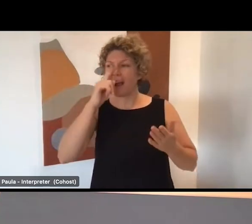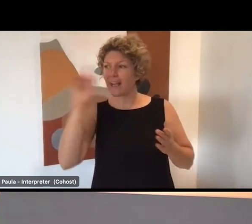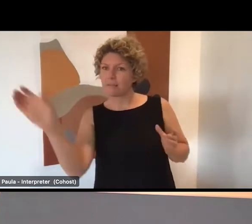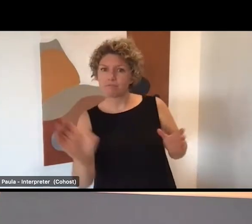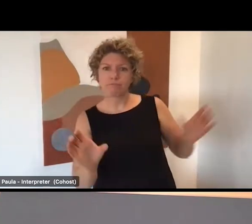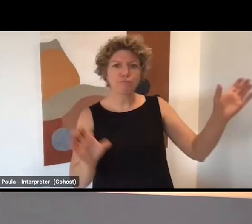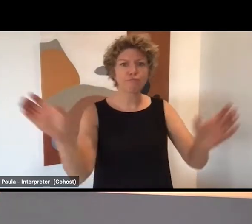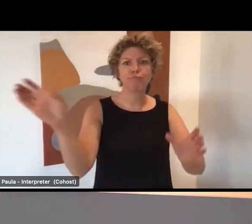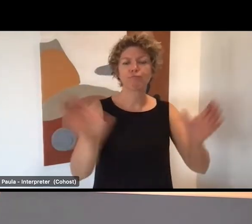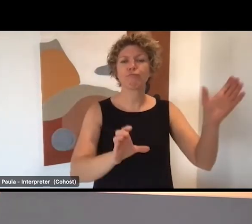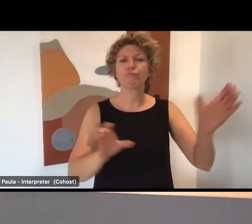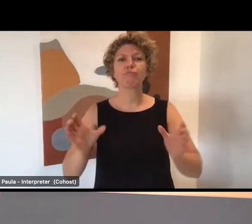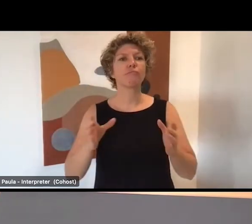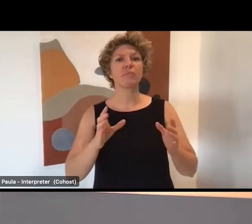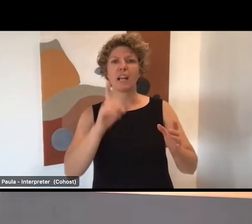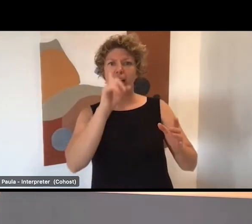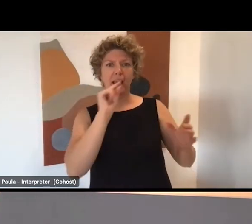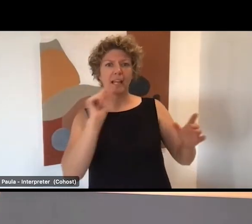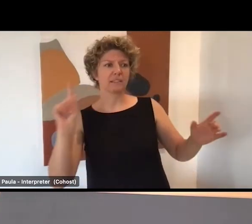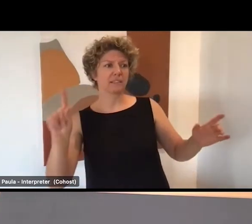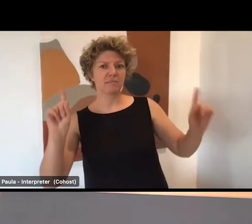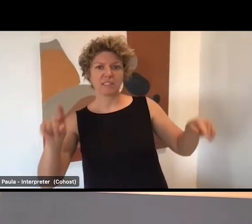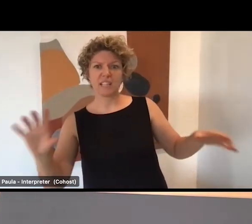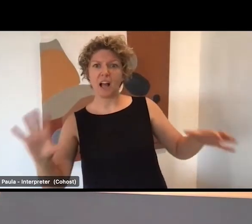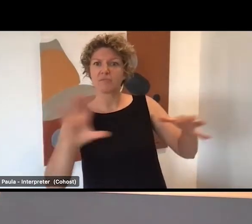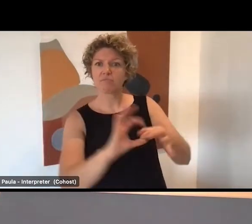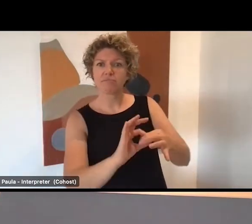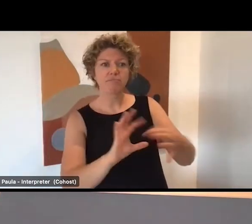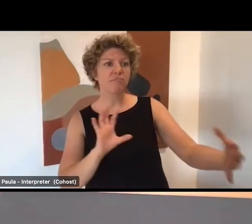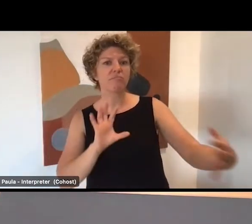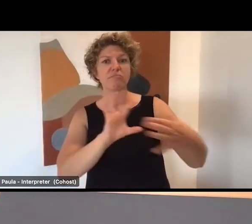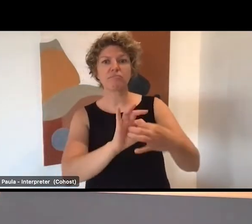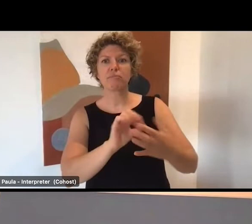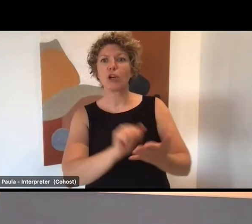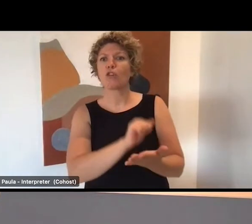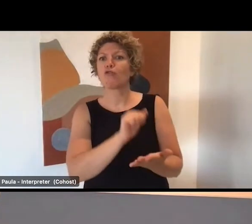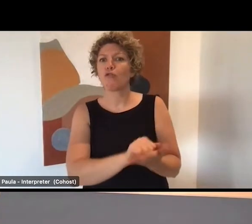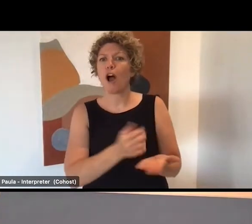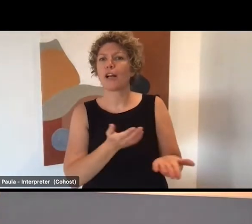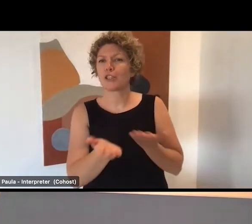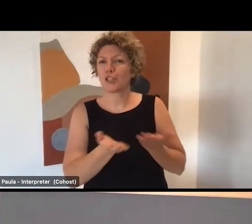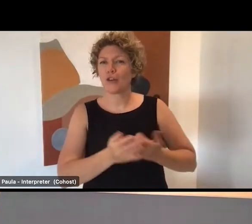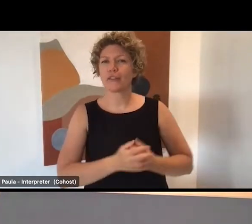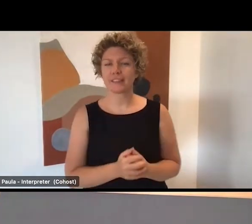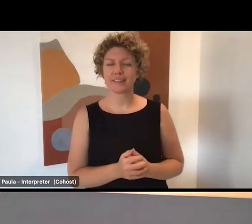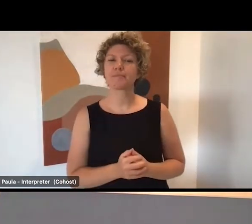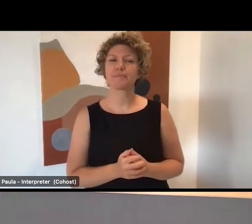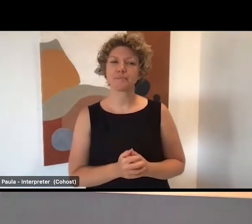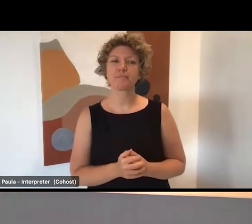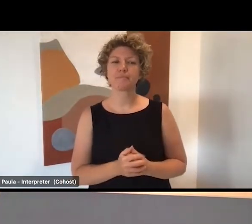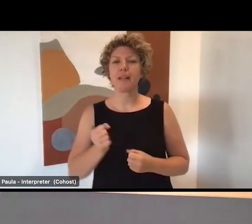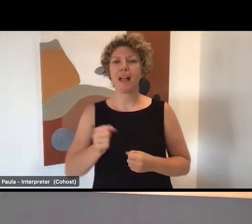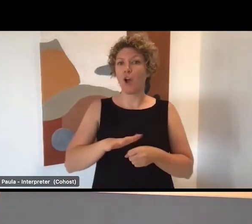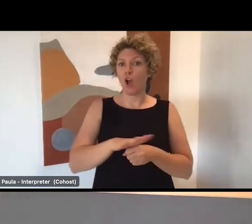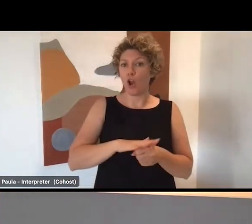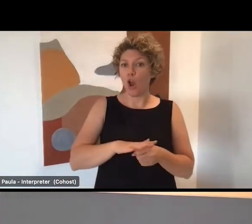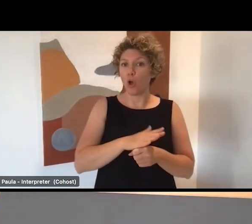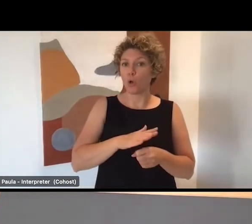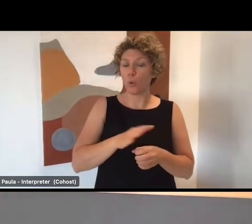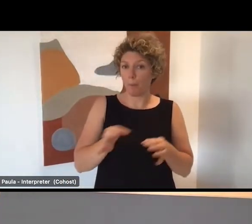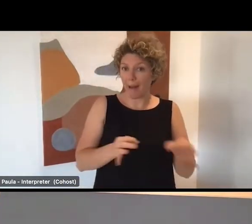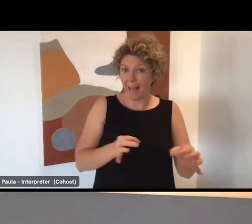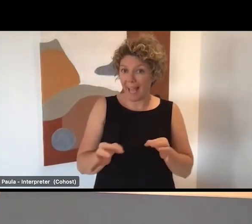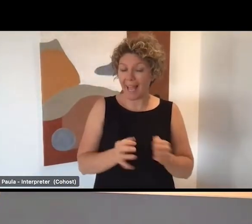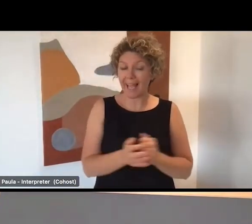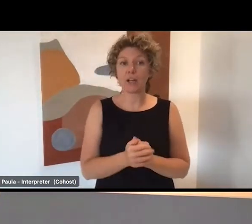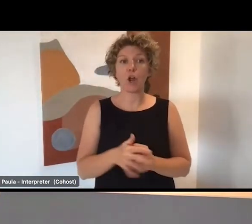services and relationships that might work for you. So they each have a local jobs plan and a job skills task force,